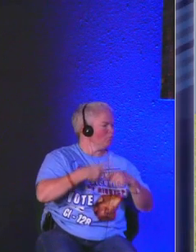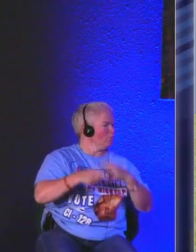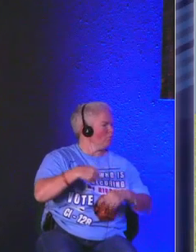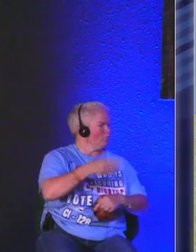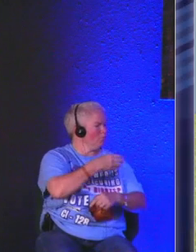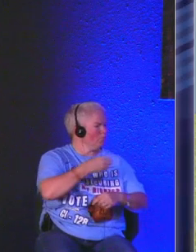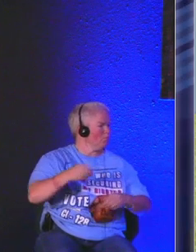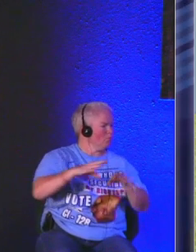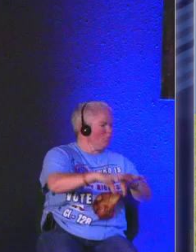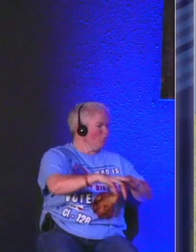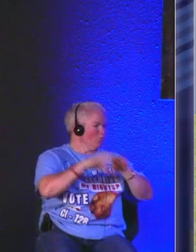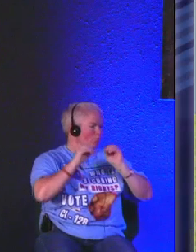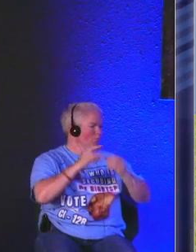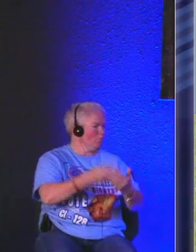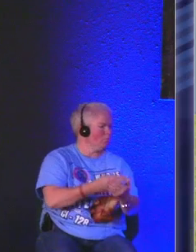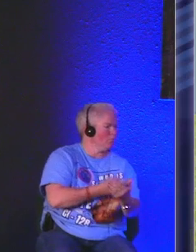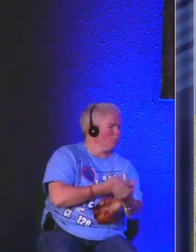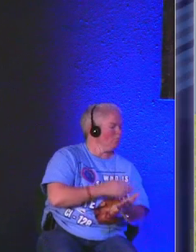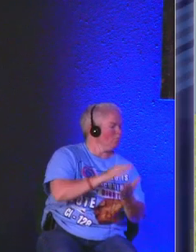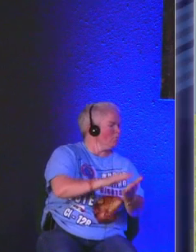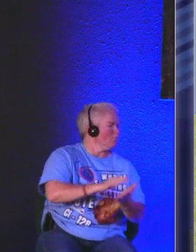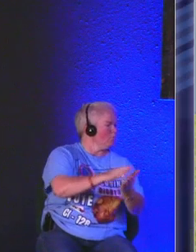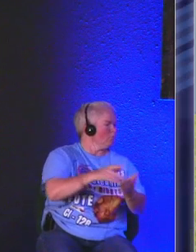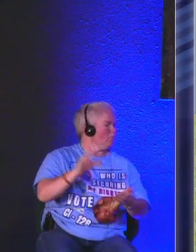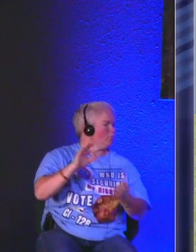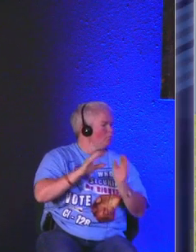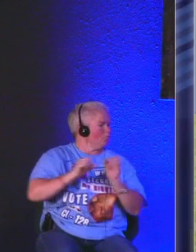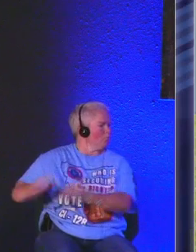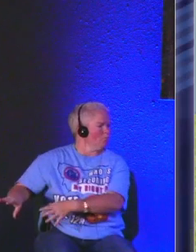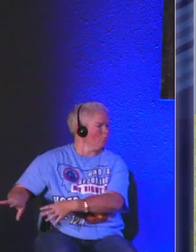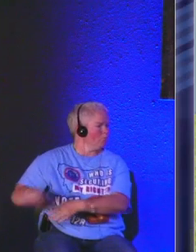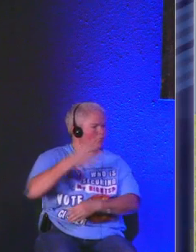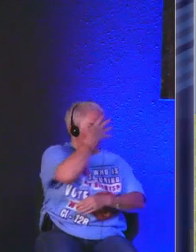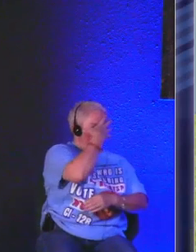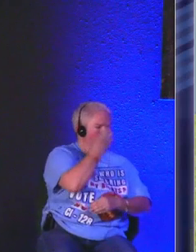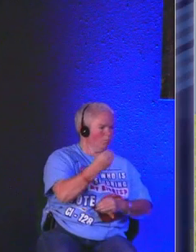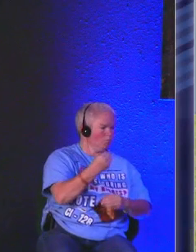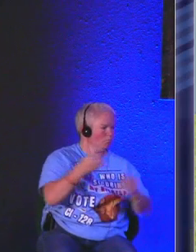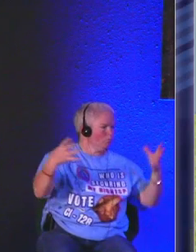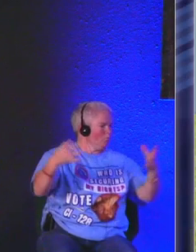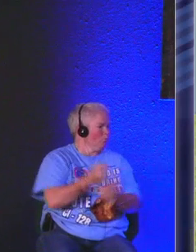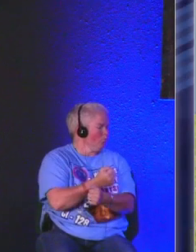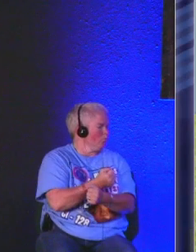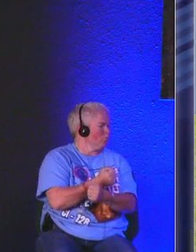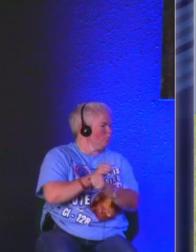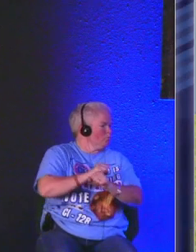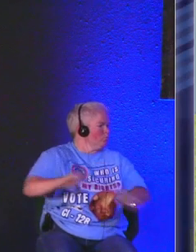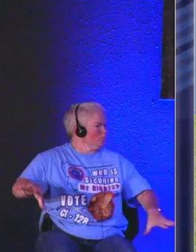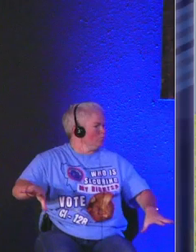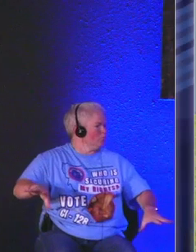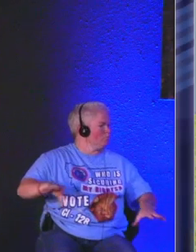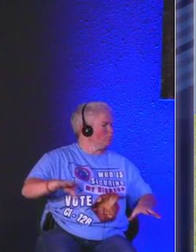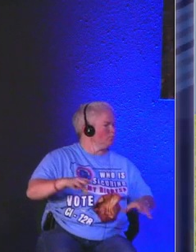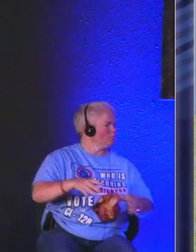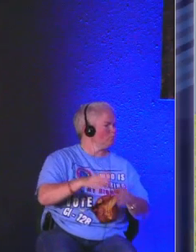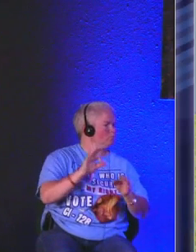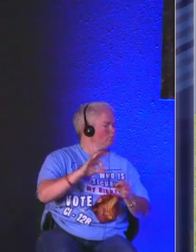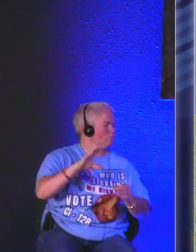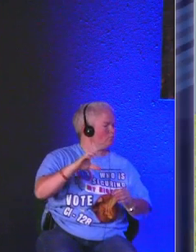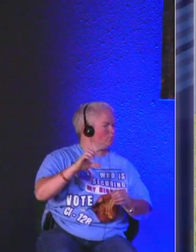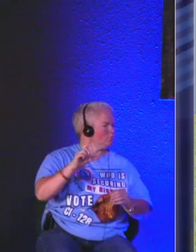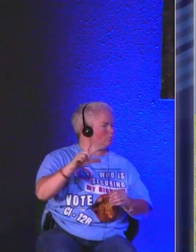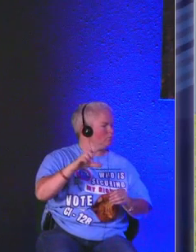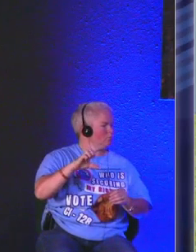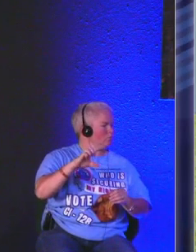I know my own and my own know me just as the father knows me and I know the father and I lay down my life